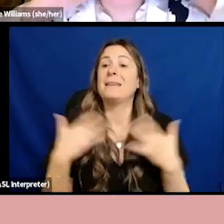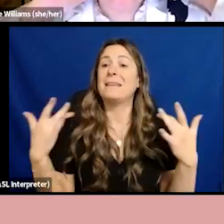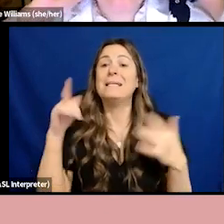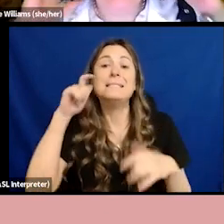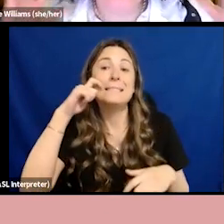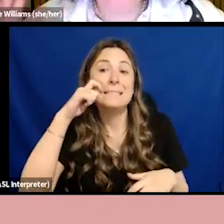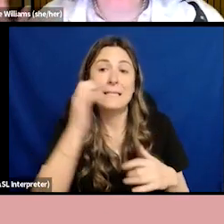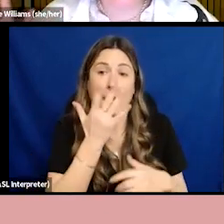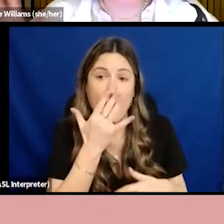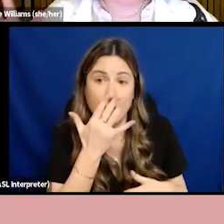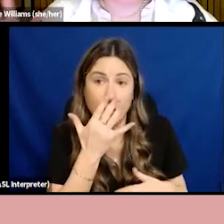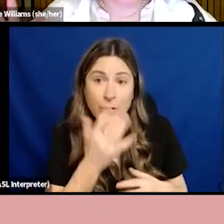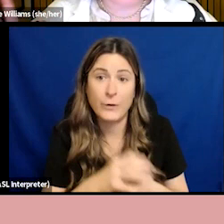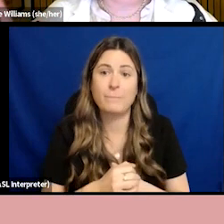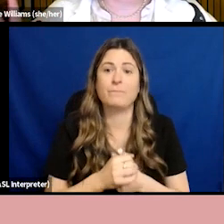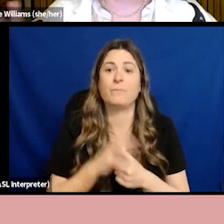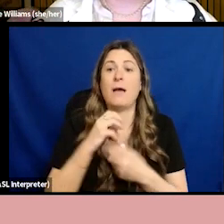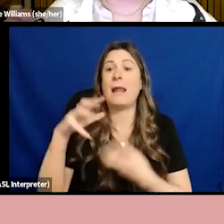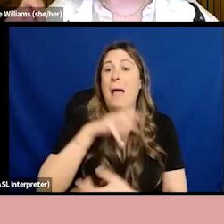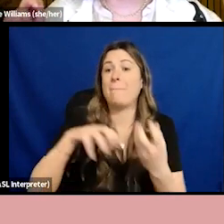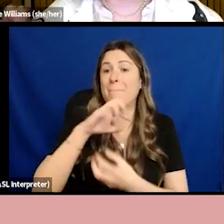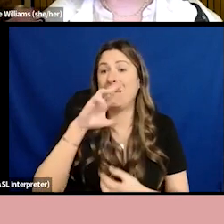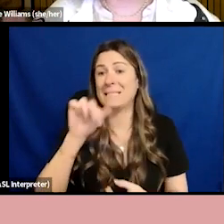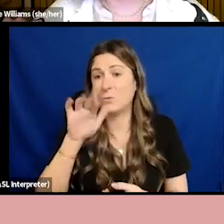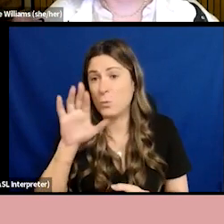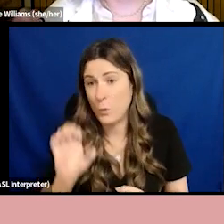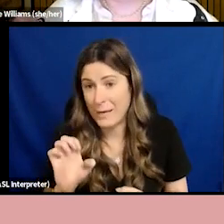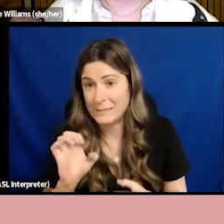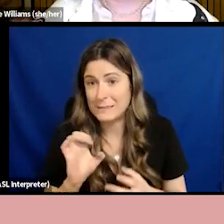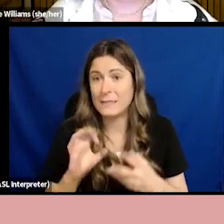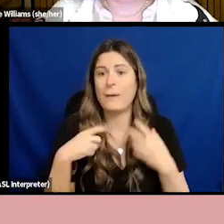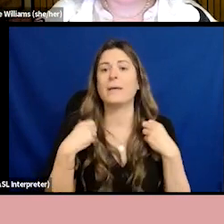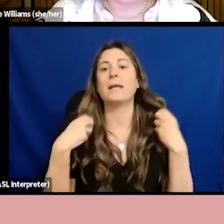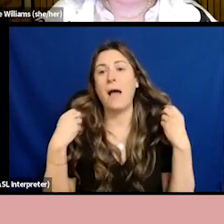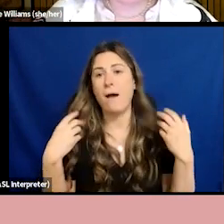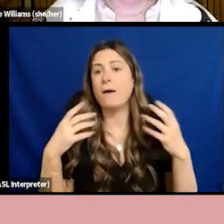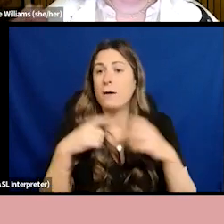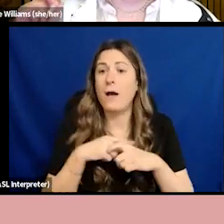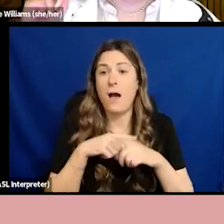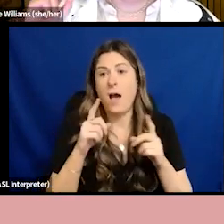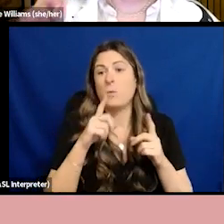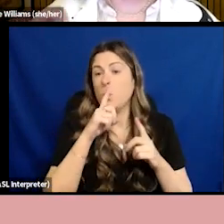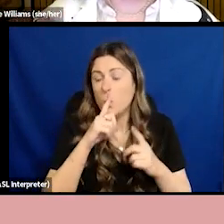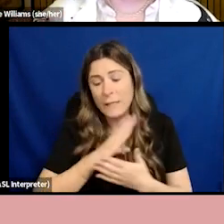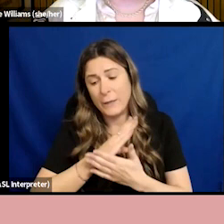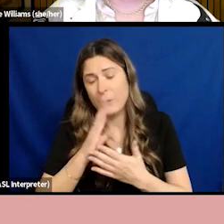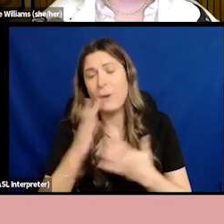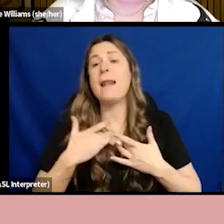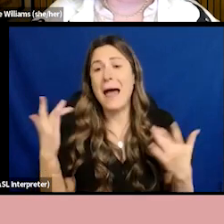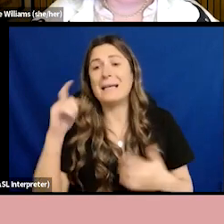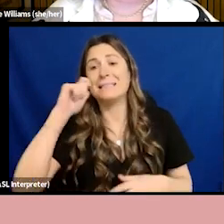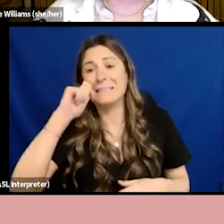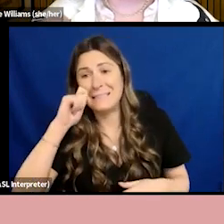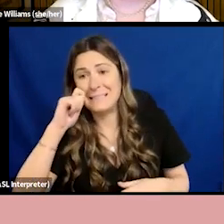have this incredible proximity to whiteness. I am incredibly light-skinned. In a society